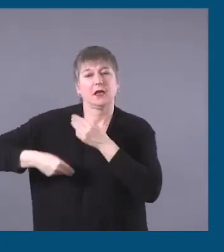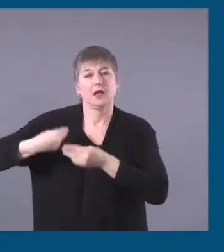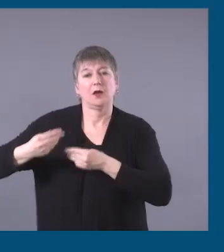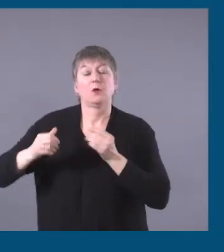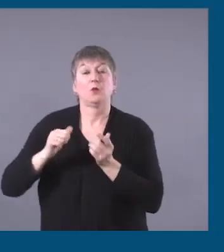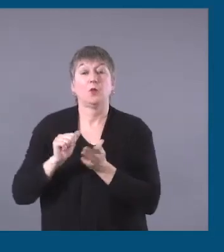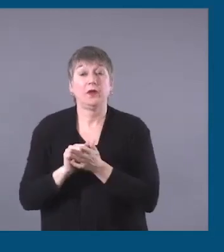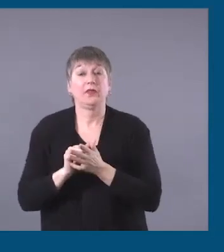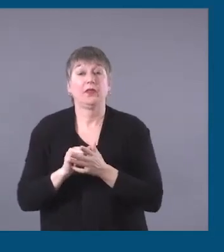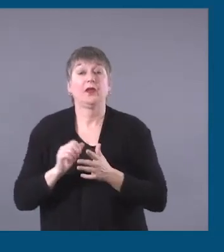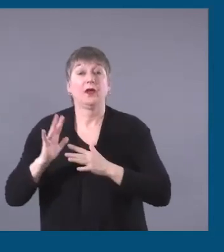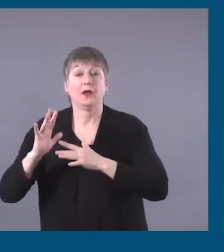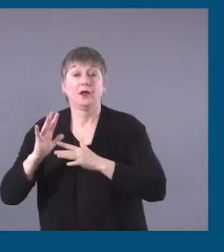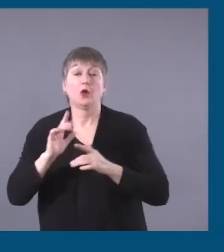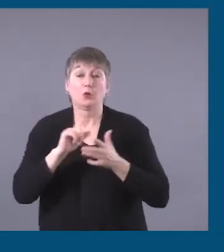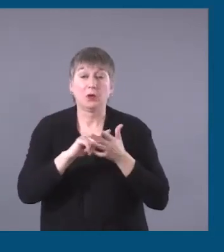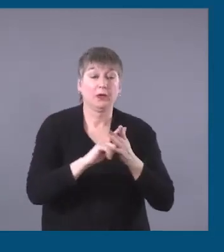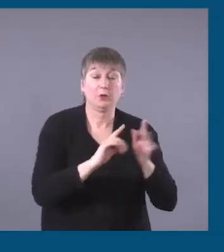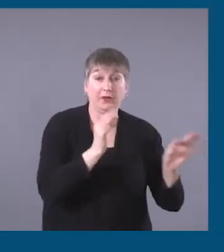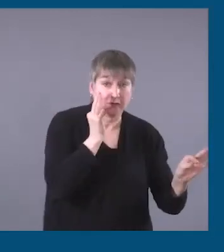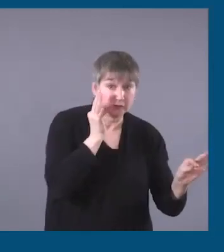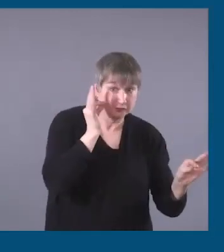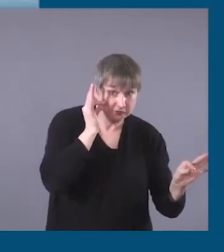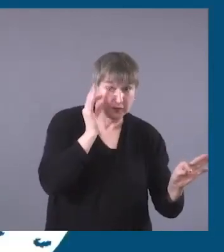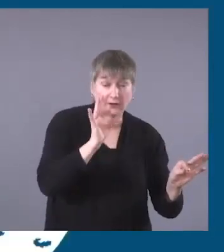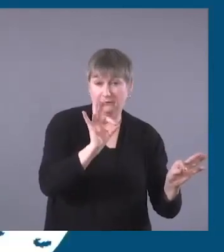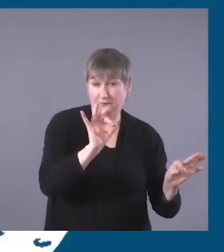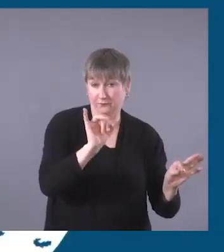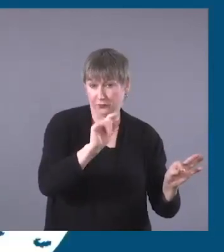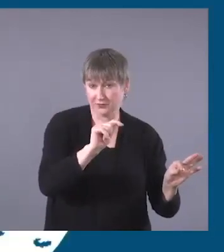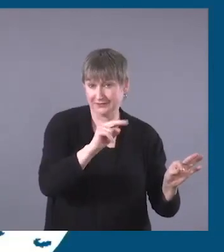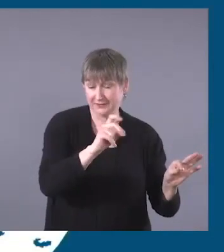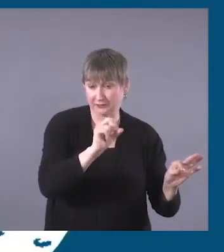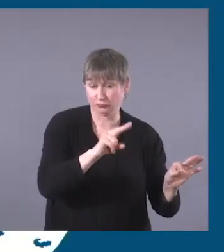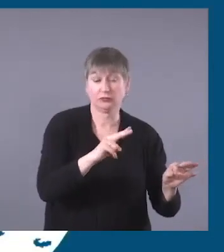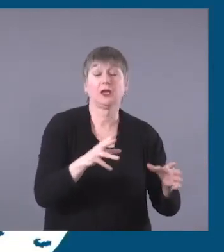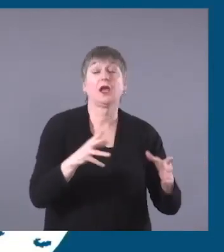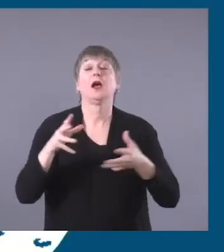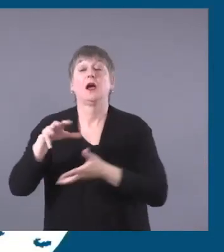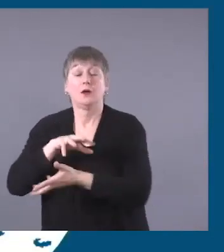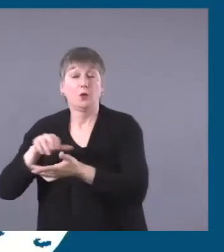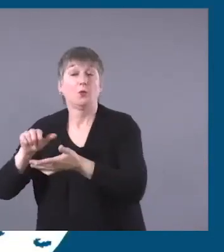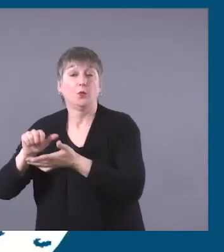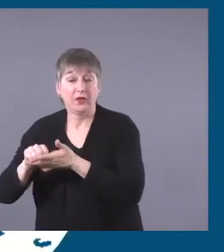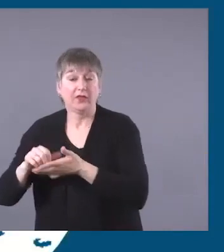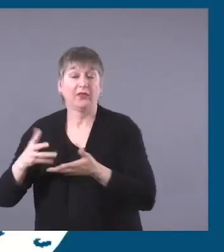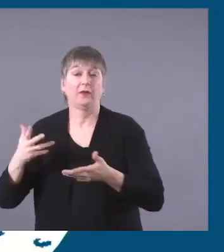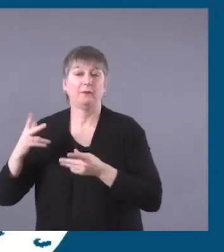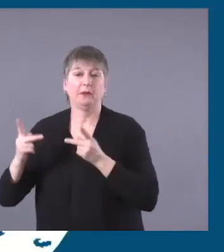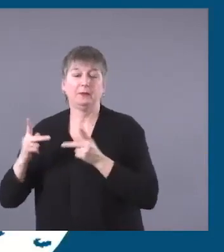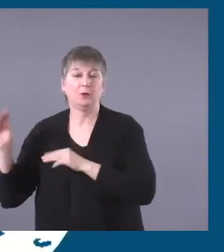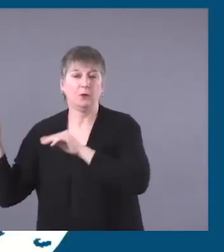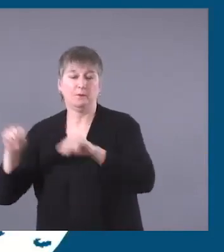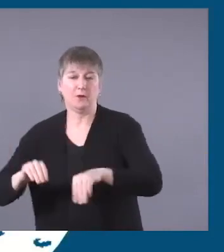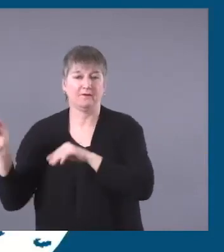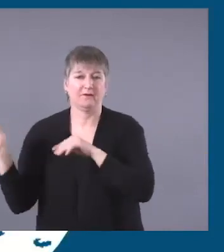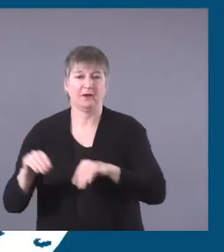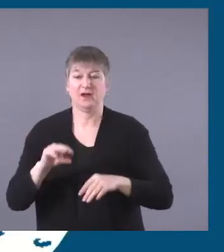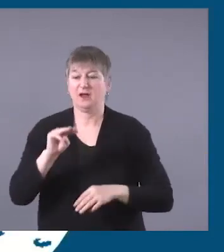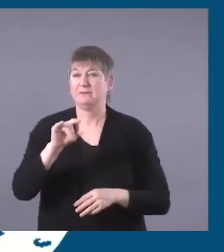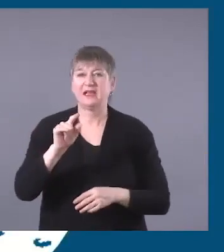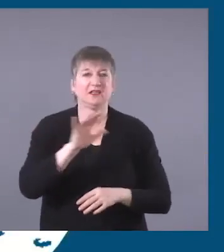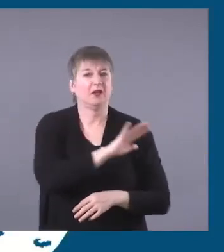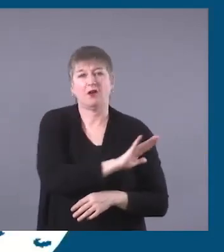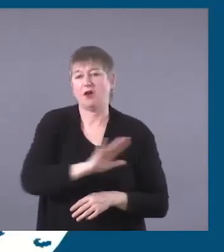and European settlers, and often refer to a distinct geographic group coming from the historic Northwest. You can find Métis all across Canada,